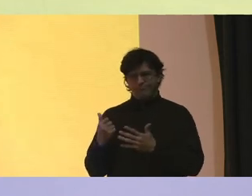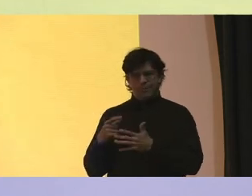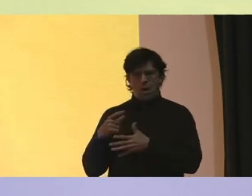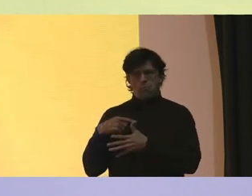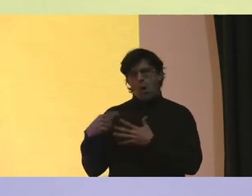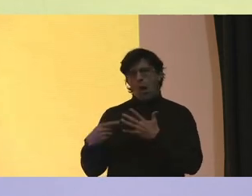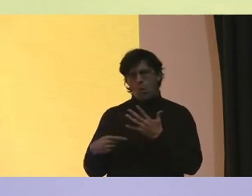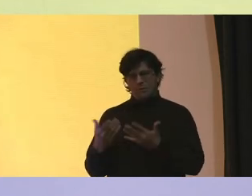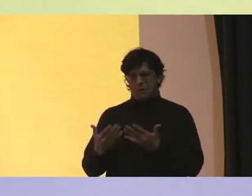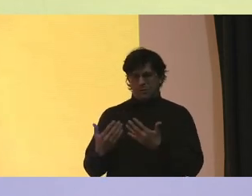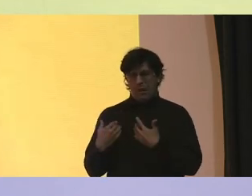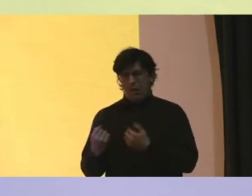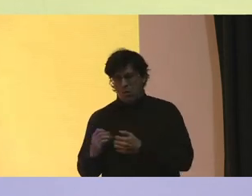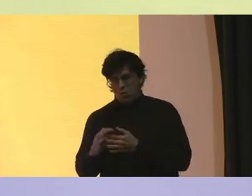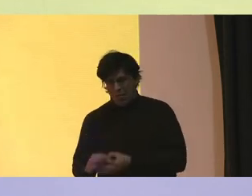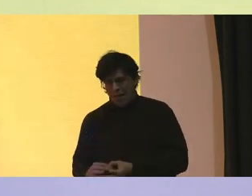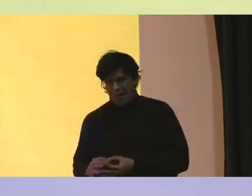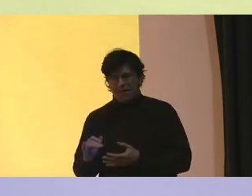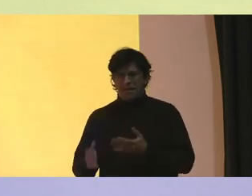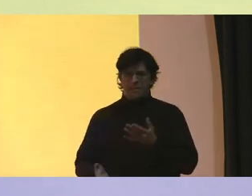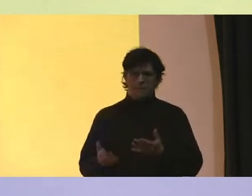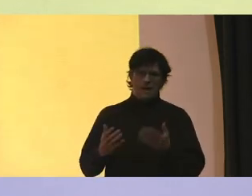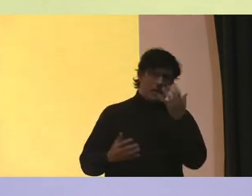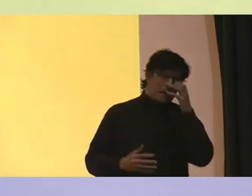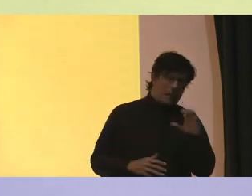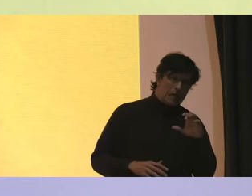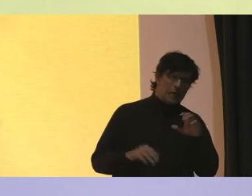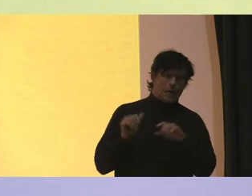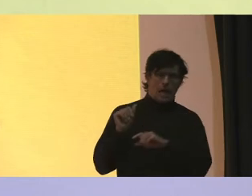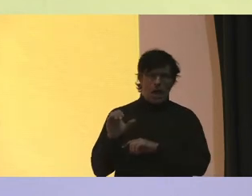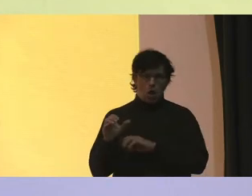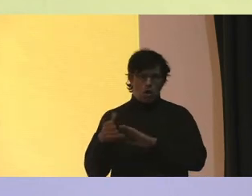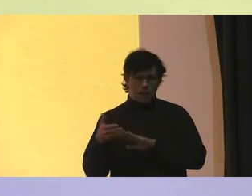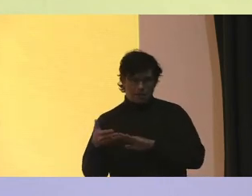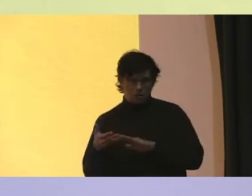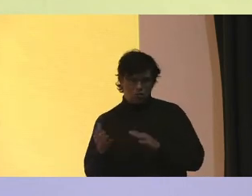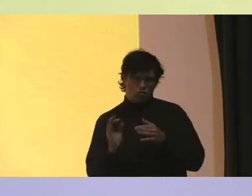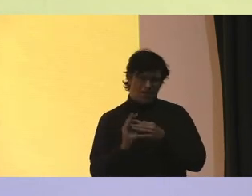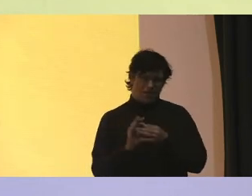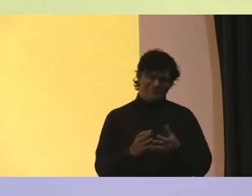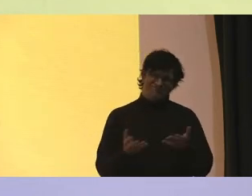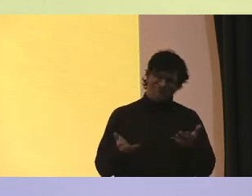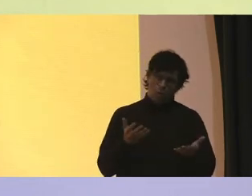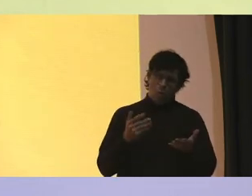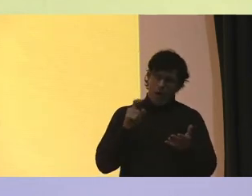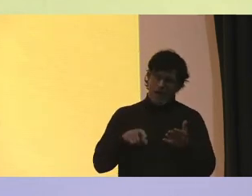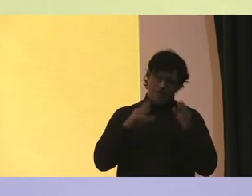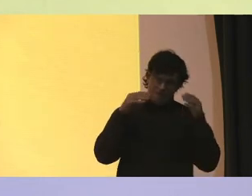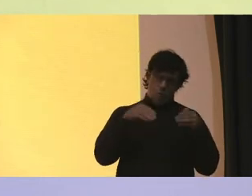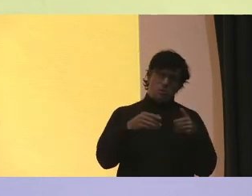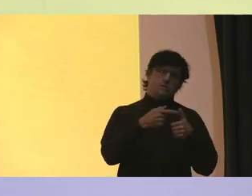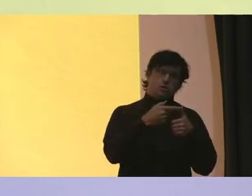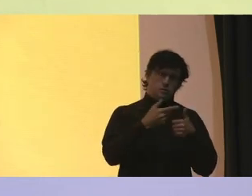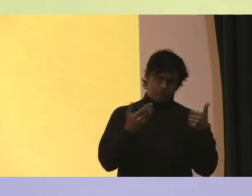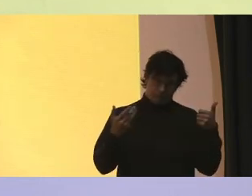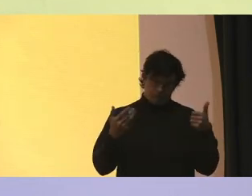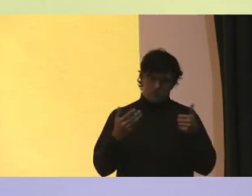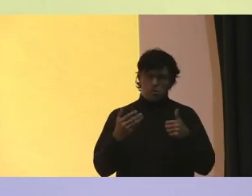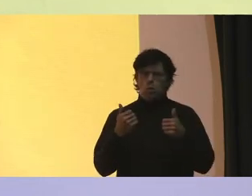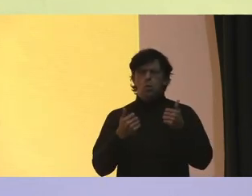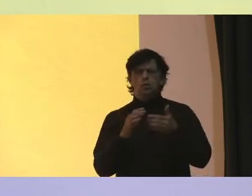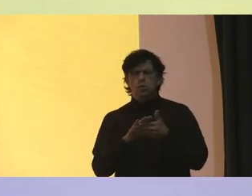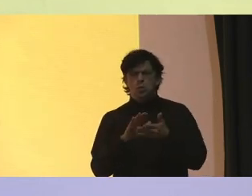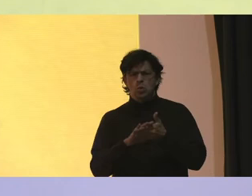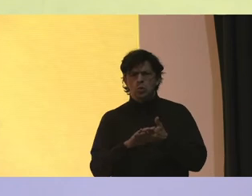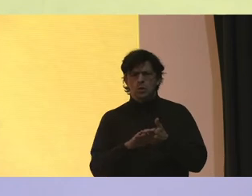be health related That may be heating and air related that we have to focus on first So what school